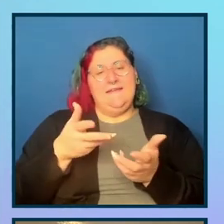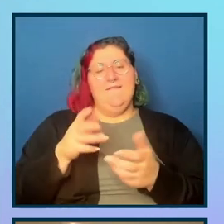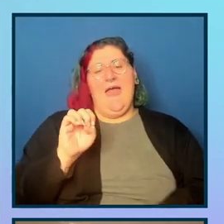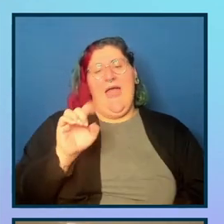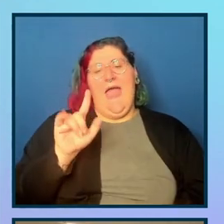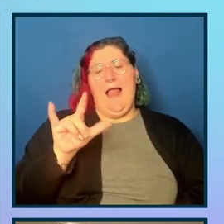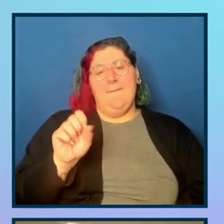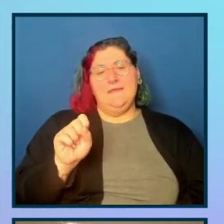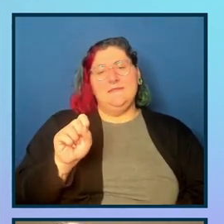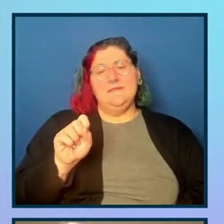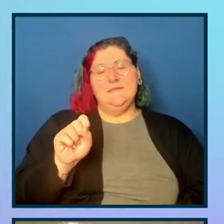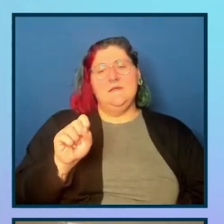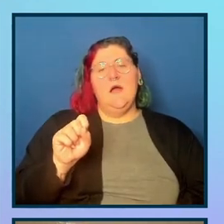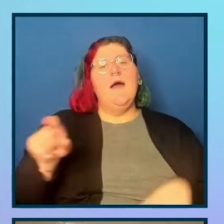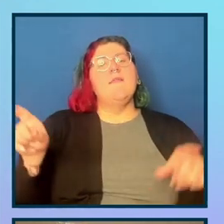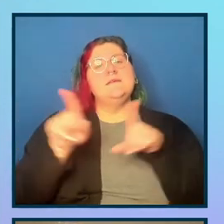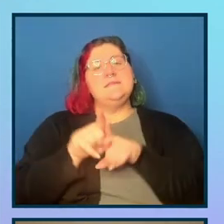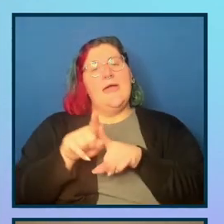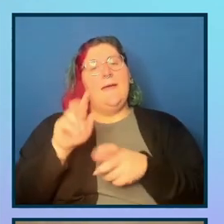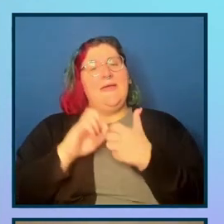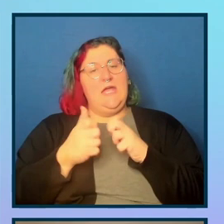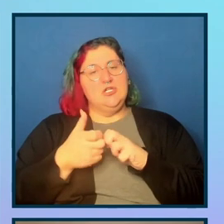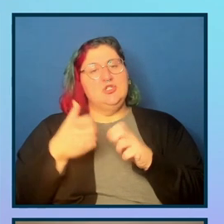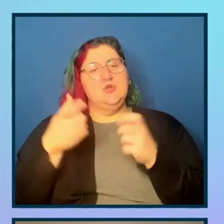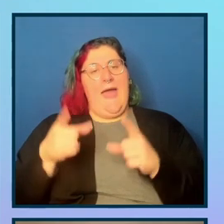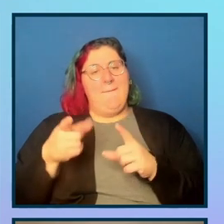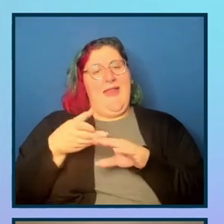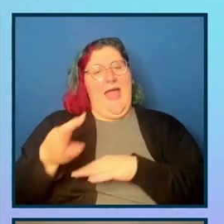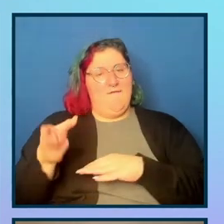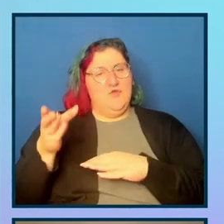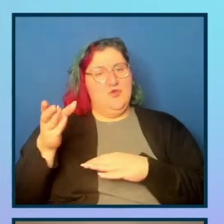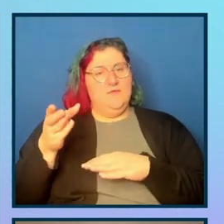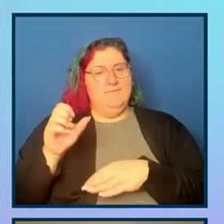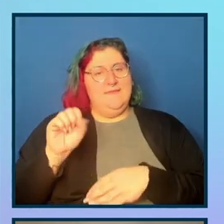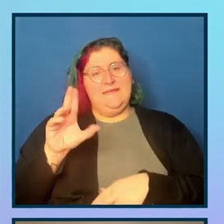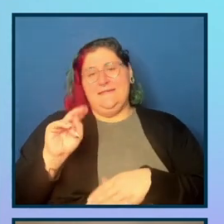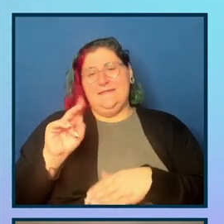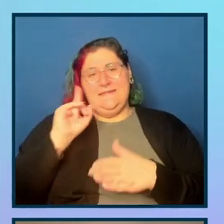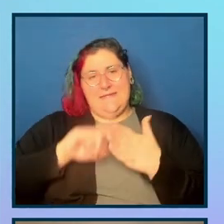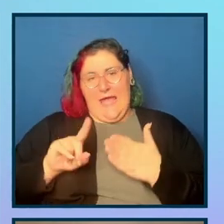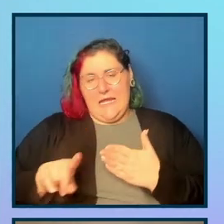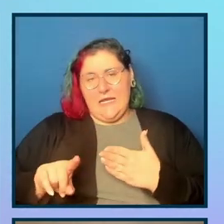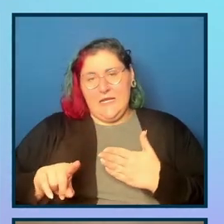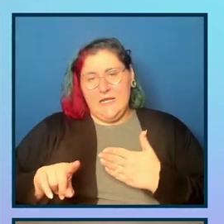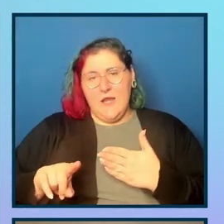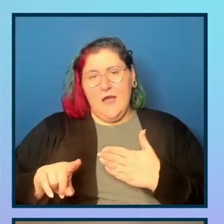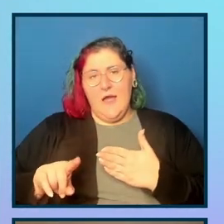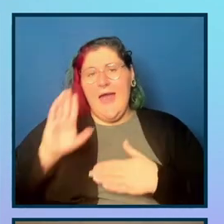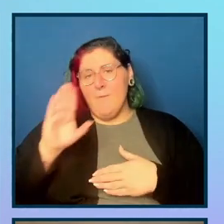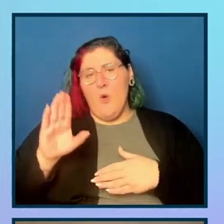Um, when I, right after I scanned and for time's sake, I'm just going to, uh, fast forward to the important part, which is, uh,